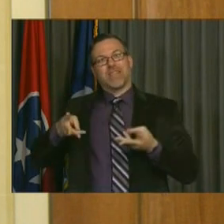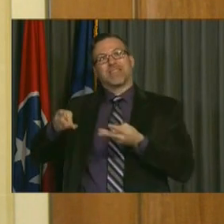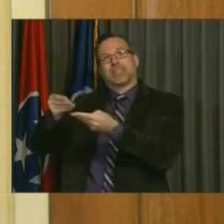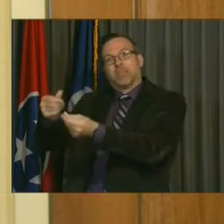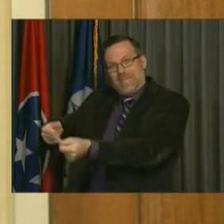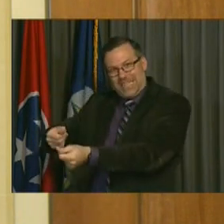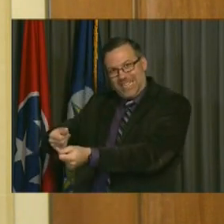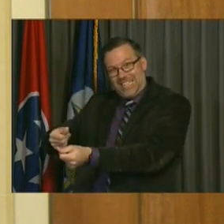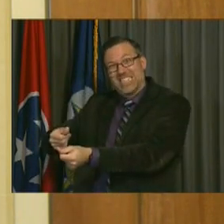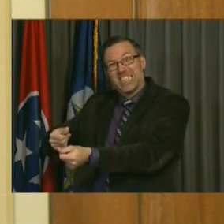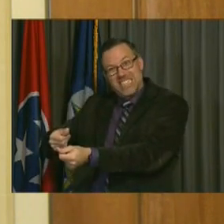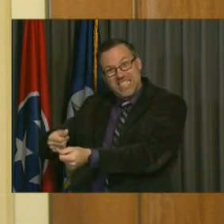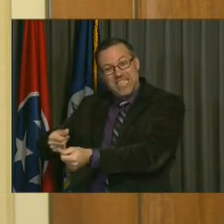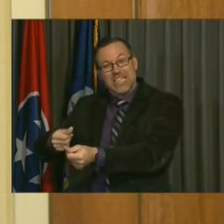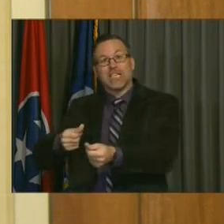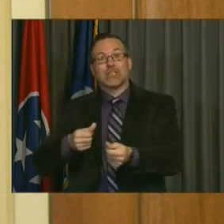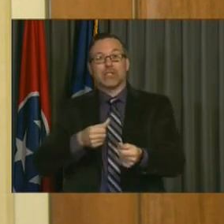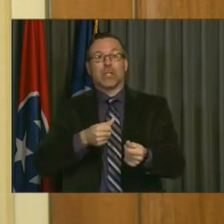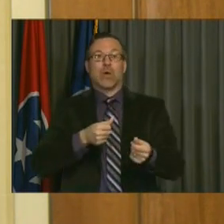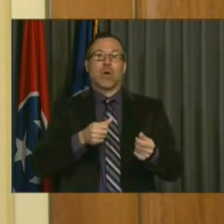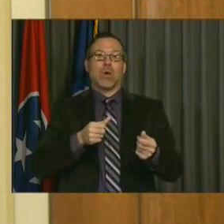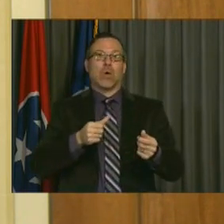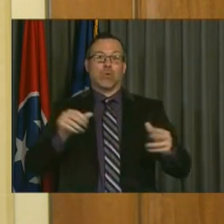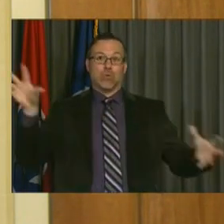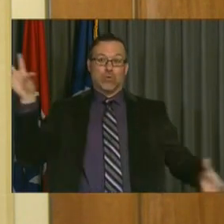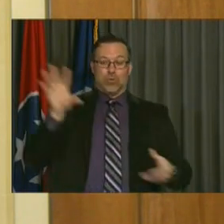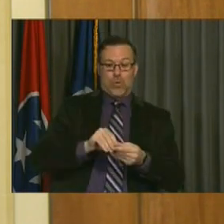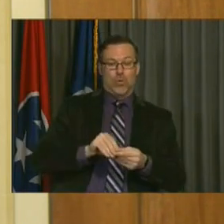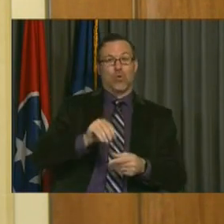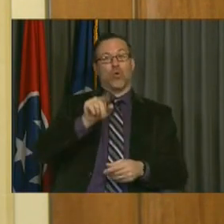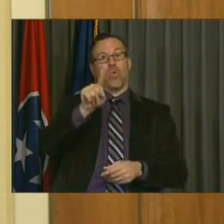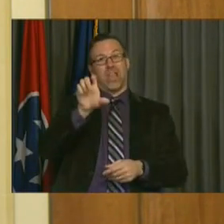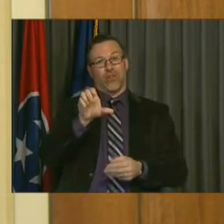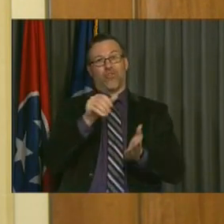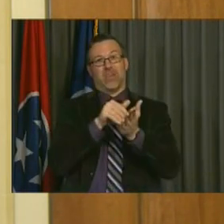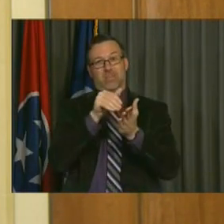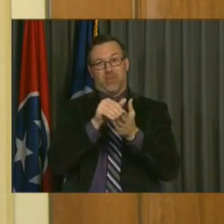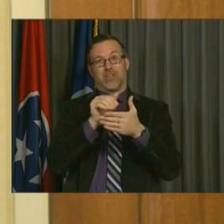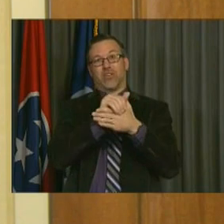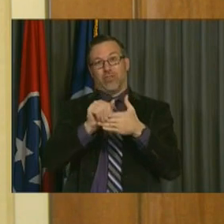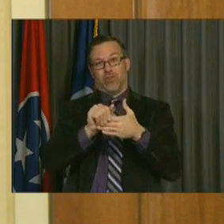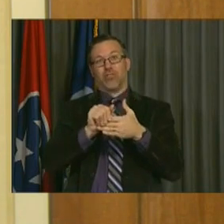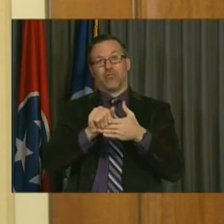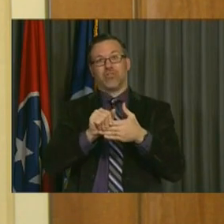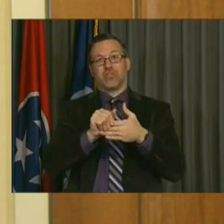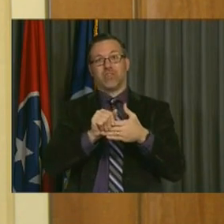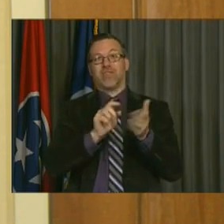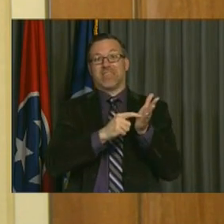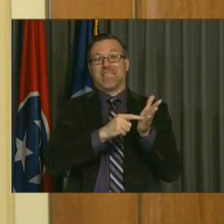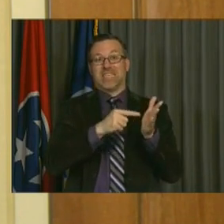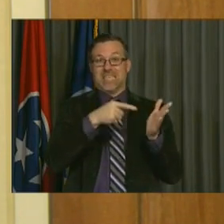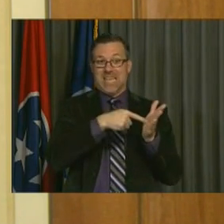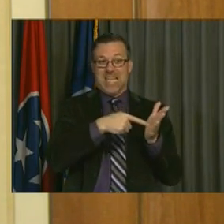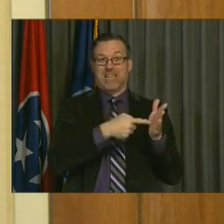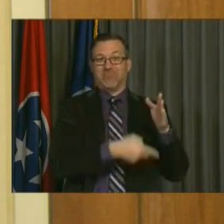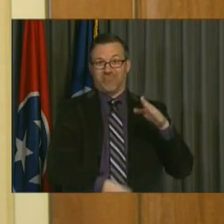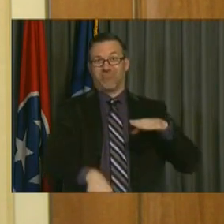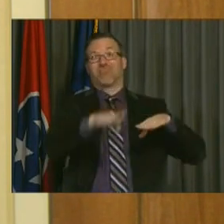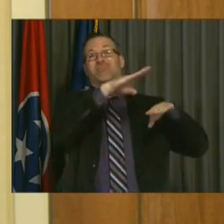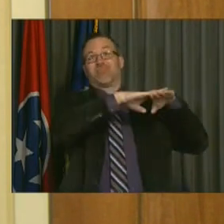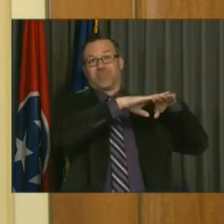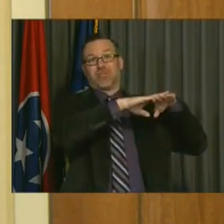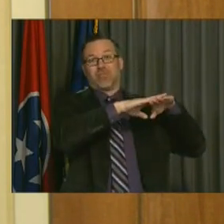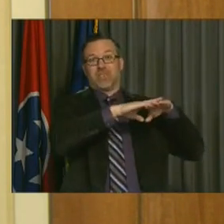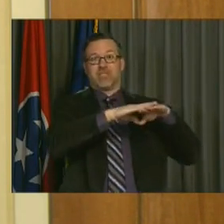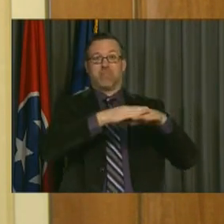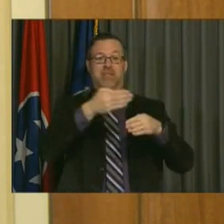So the two together will result in approximately $100 million of increased debt outstanding as we get through to the